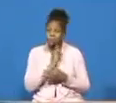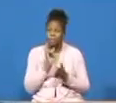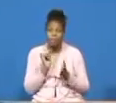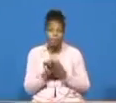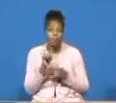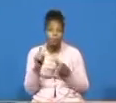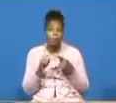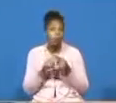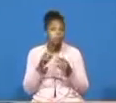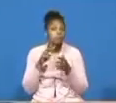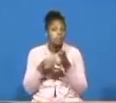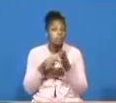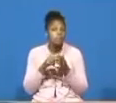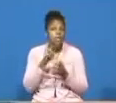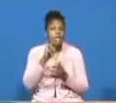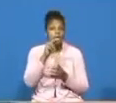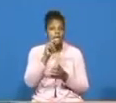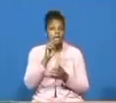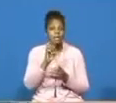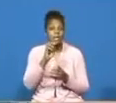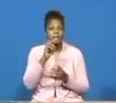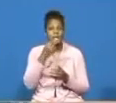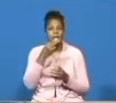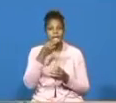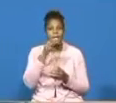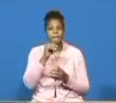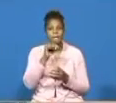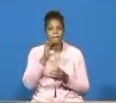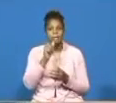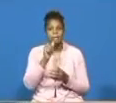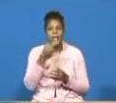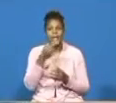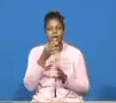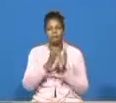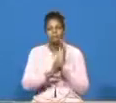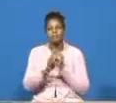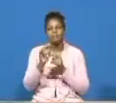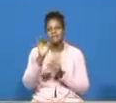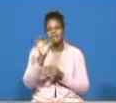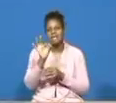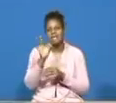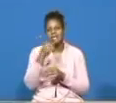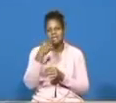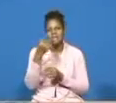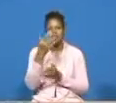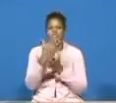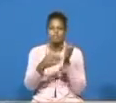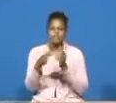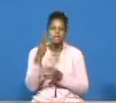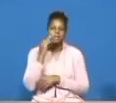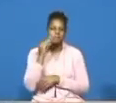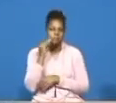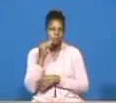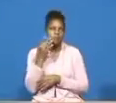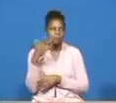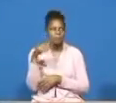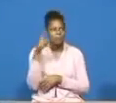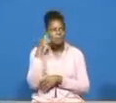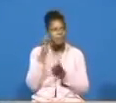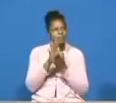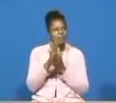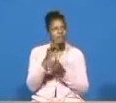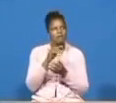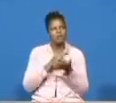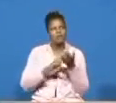when you read nemiah chapter 9 which recounts some of the experiences it tells you there i believe in verse 21